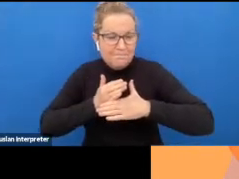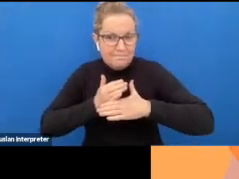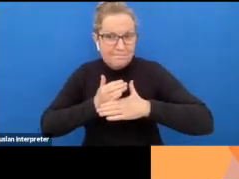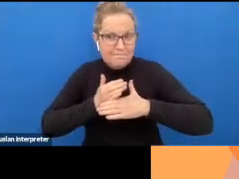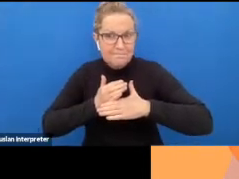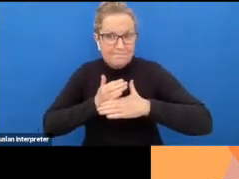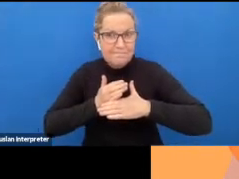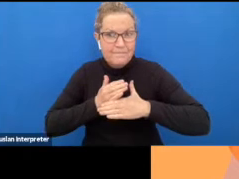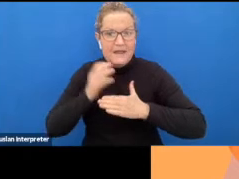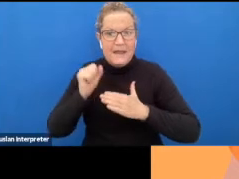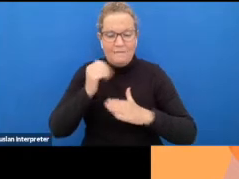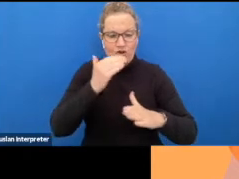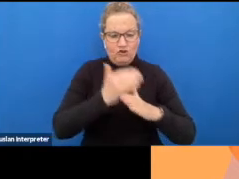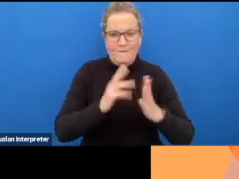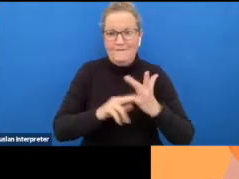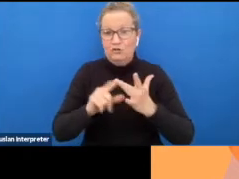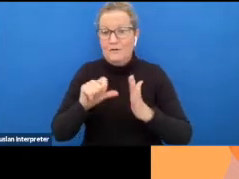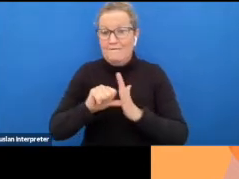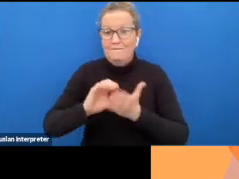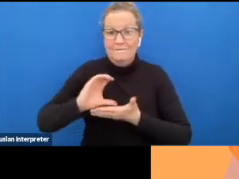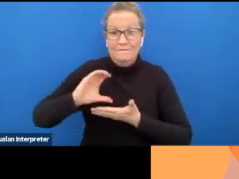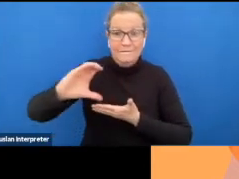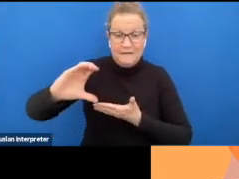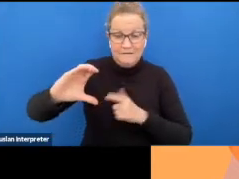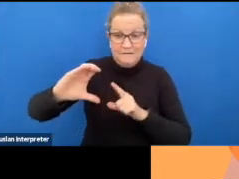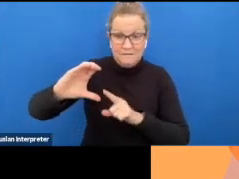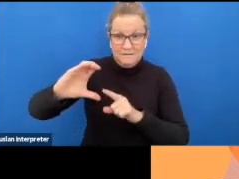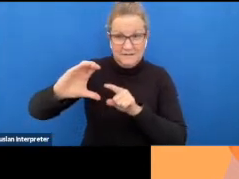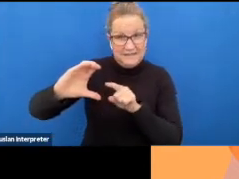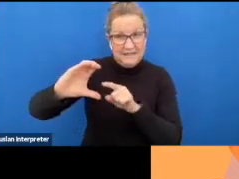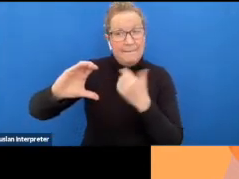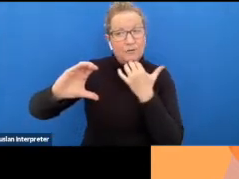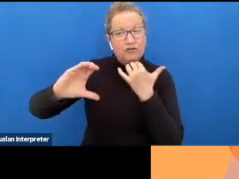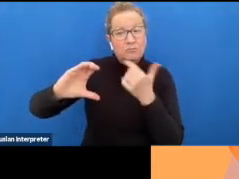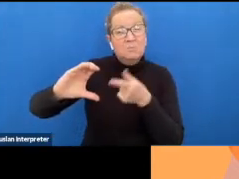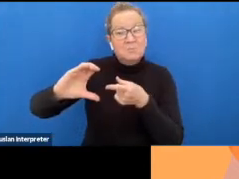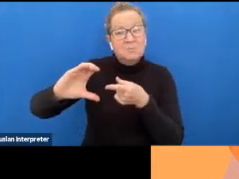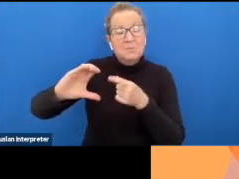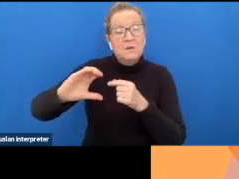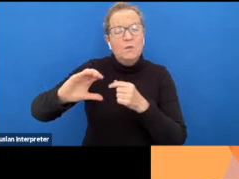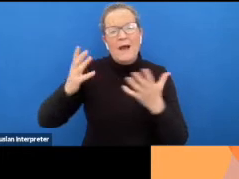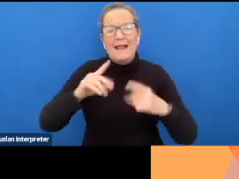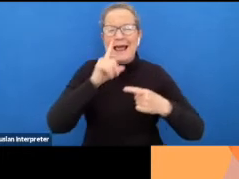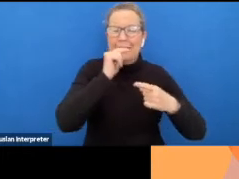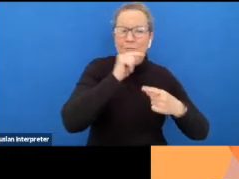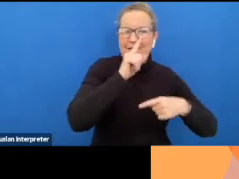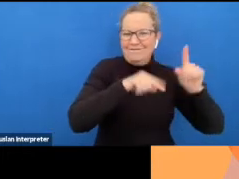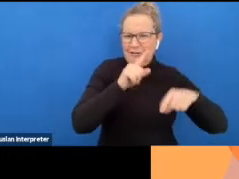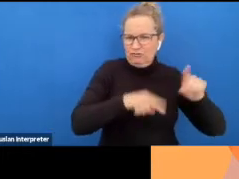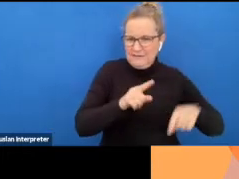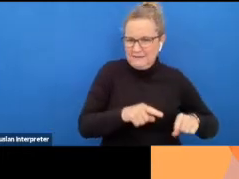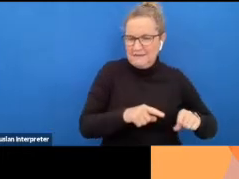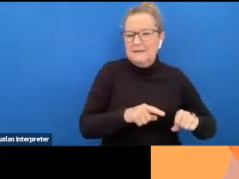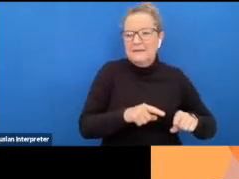jobs victoria fund um it's up to so the eligibility is varied um you